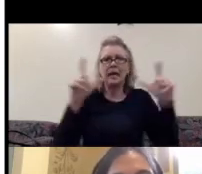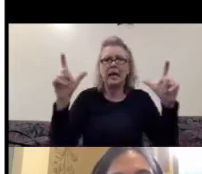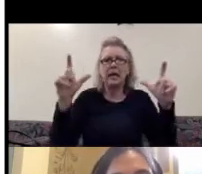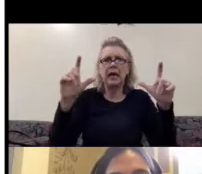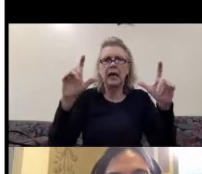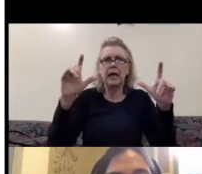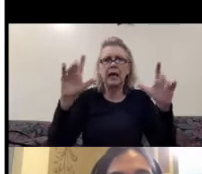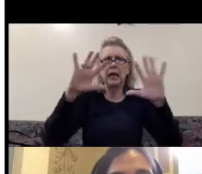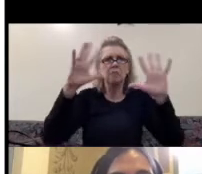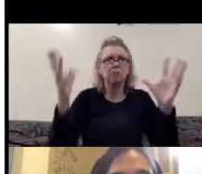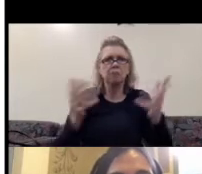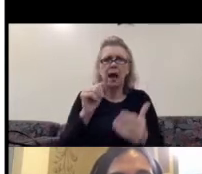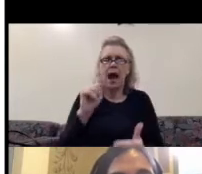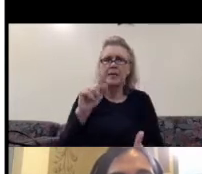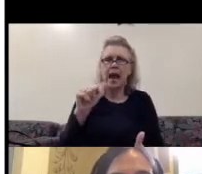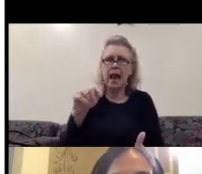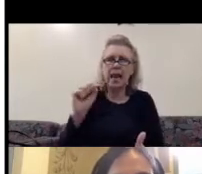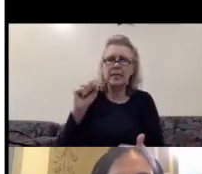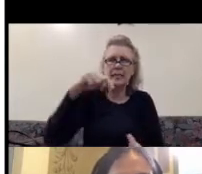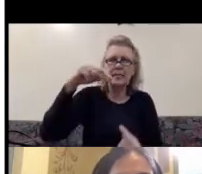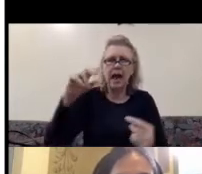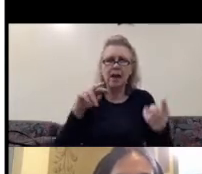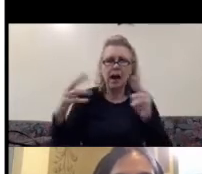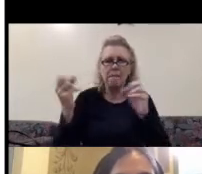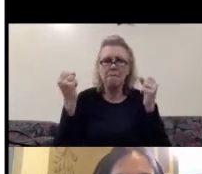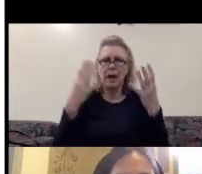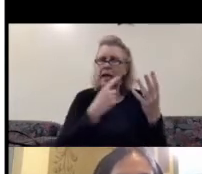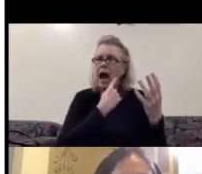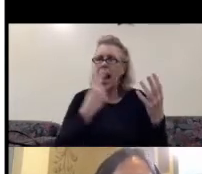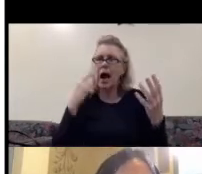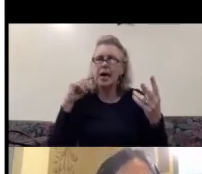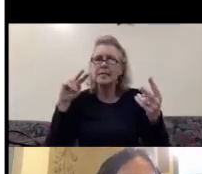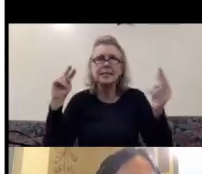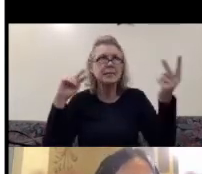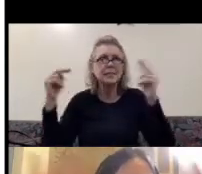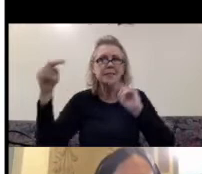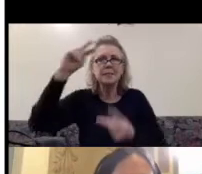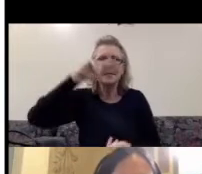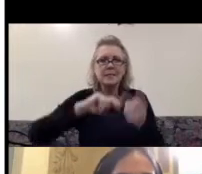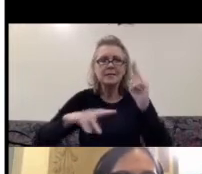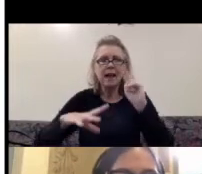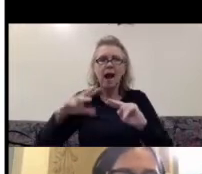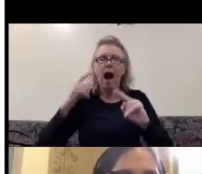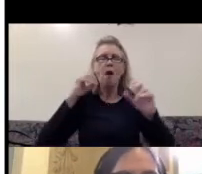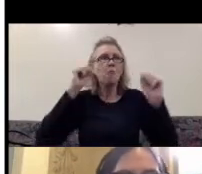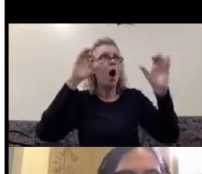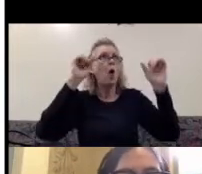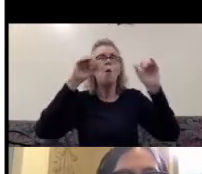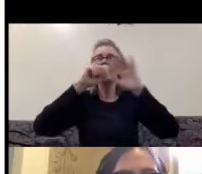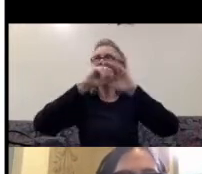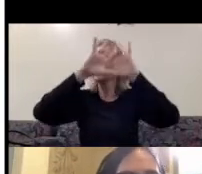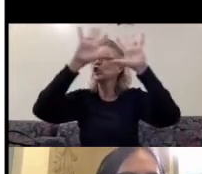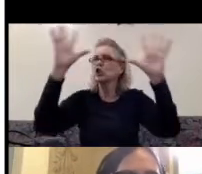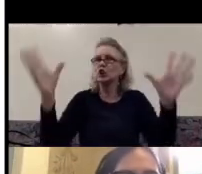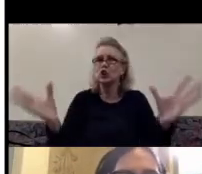many, um, eyes, uh, building and wide, wide, open vision of